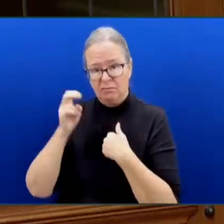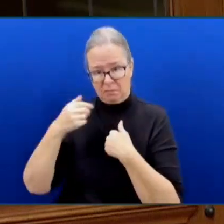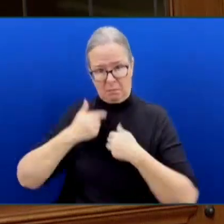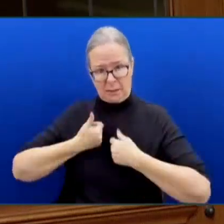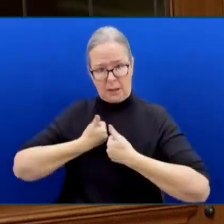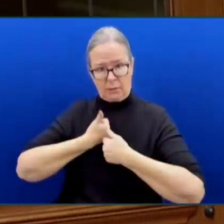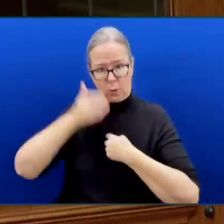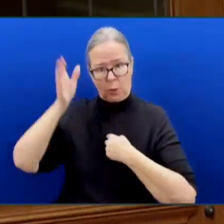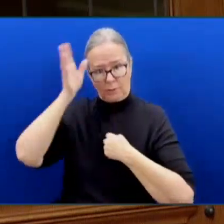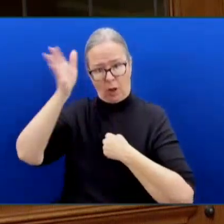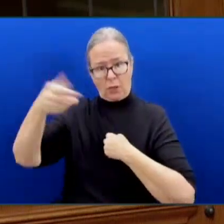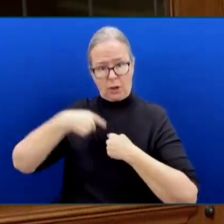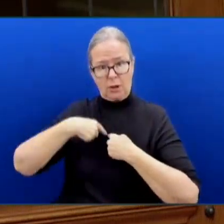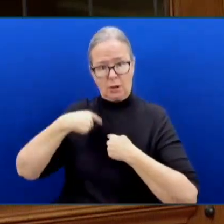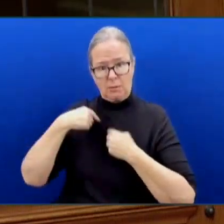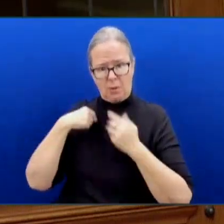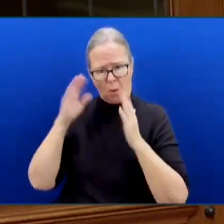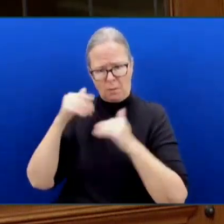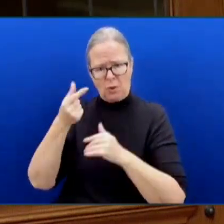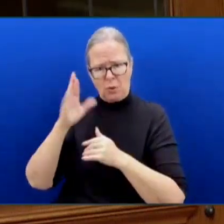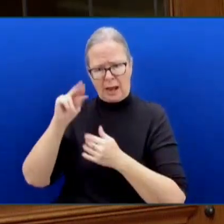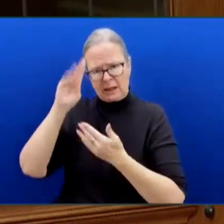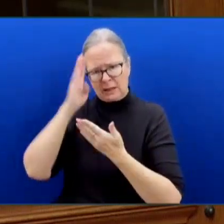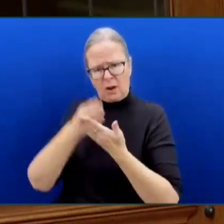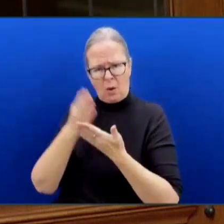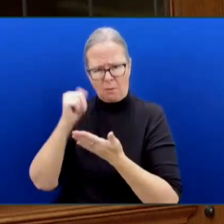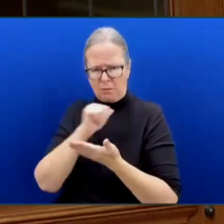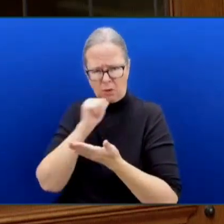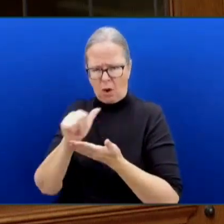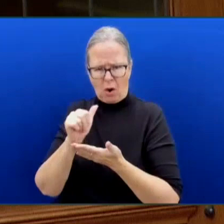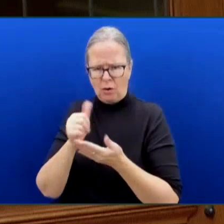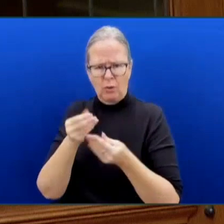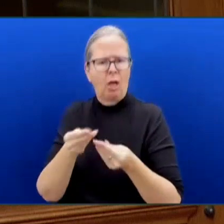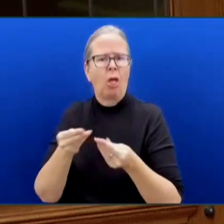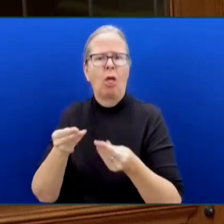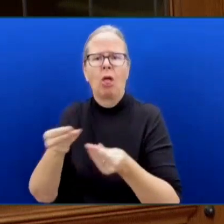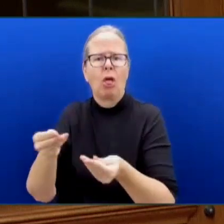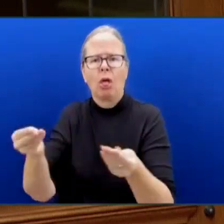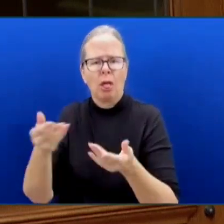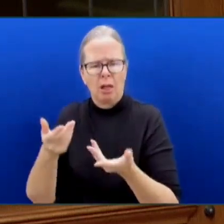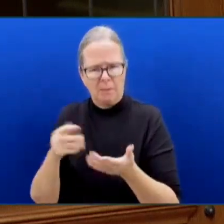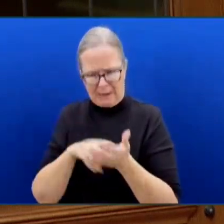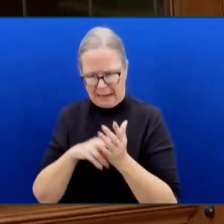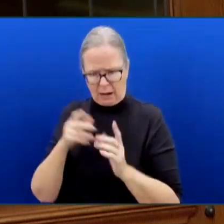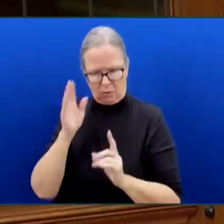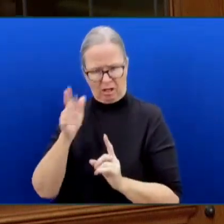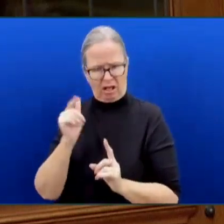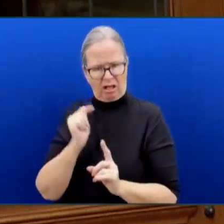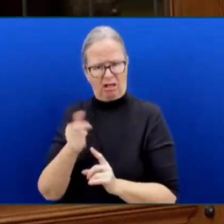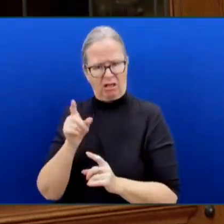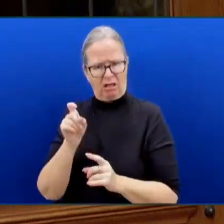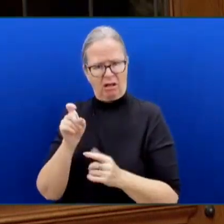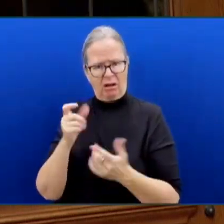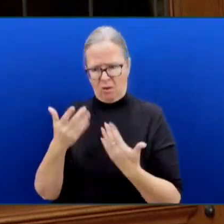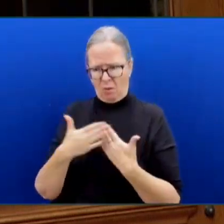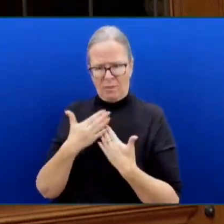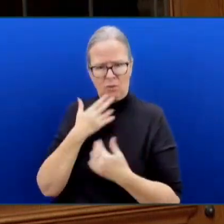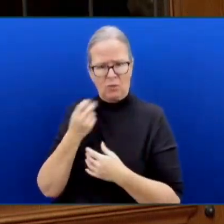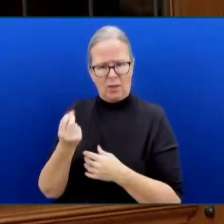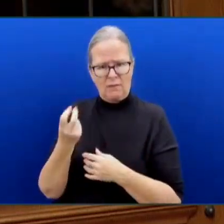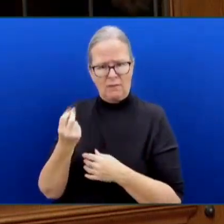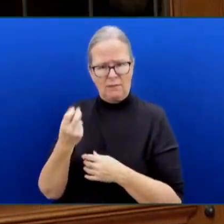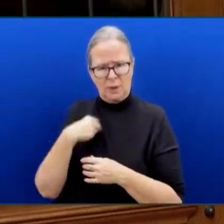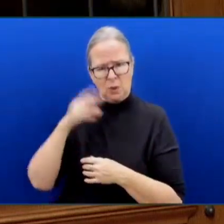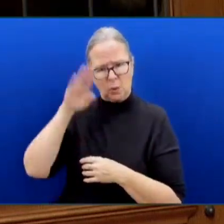-supplied drugs one day. He's almost 12 now. And I know he has lots of support at home. But this is the